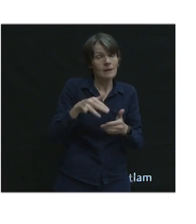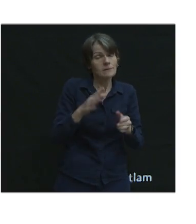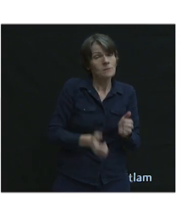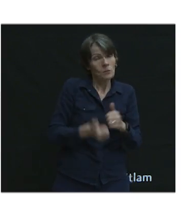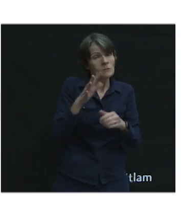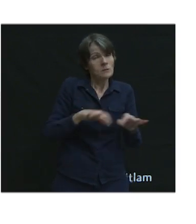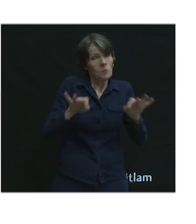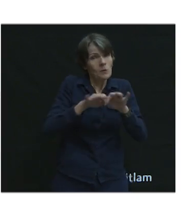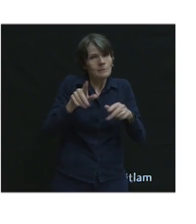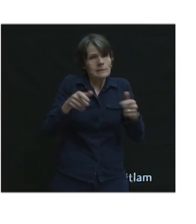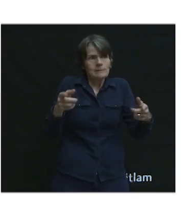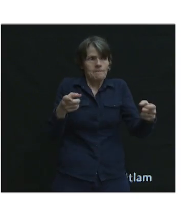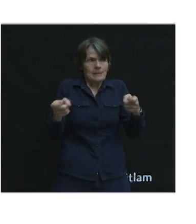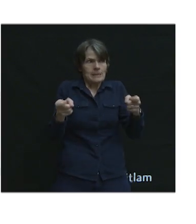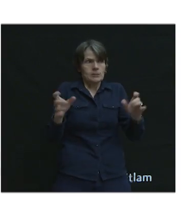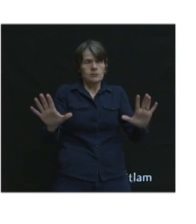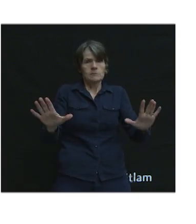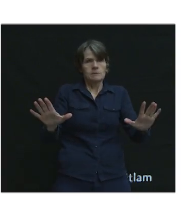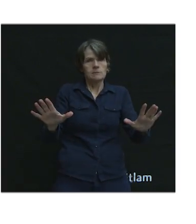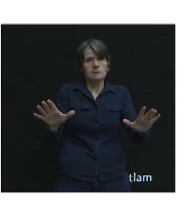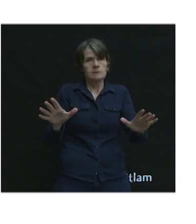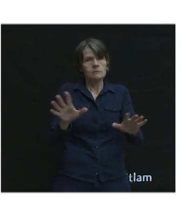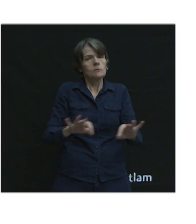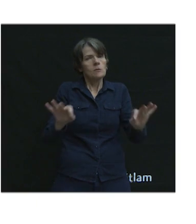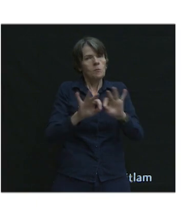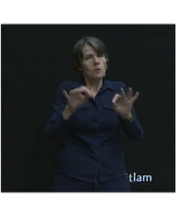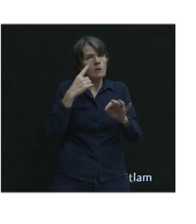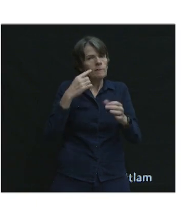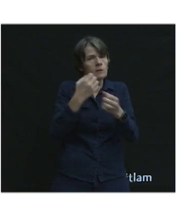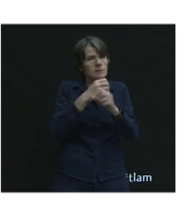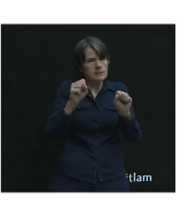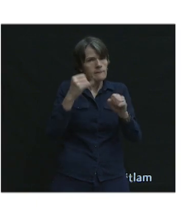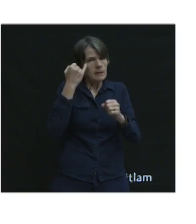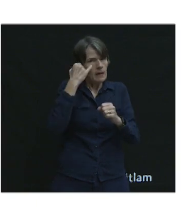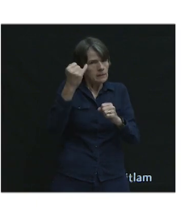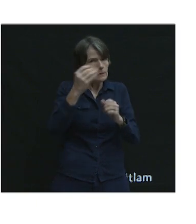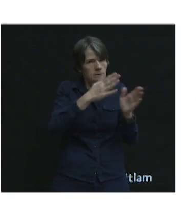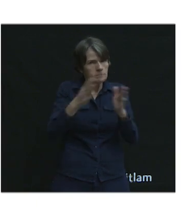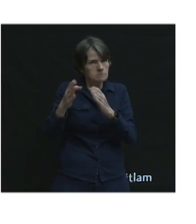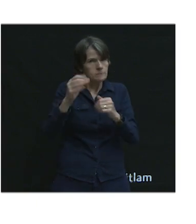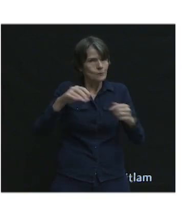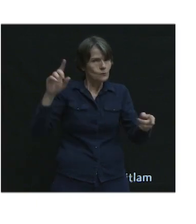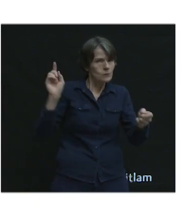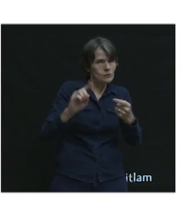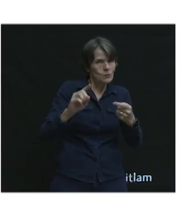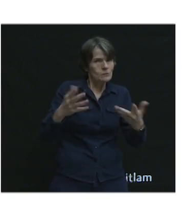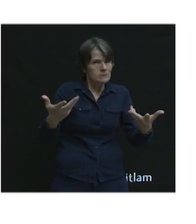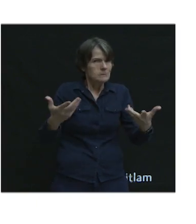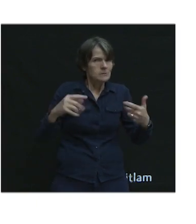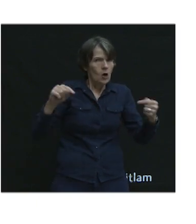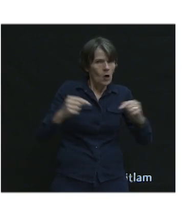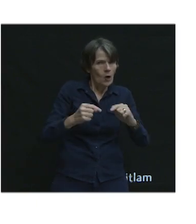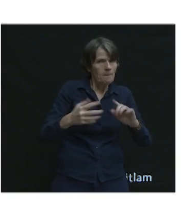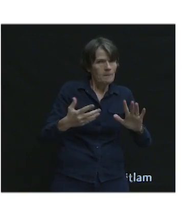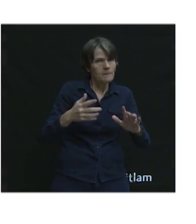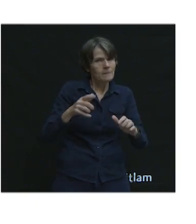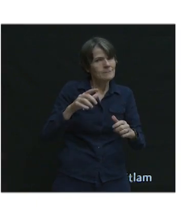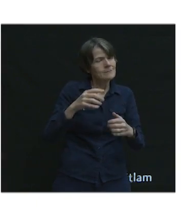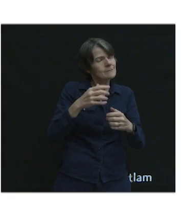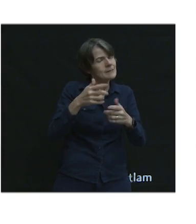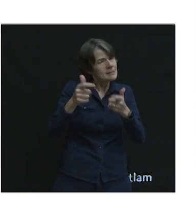to regulate. So it's going to be pretty critical for the road safety strategy if we're going to try to reduce the harm here in the community.